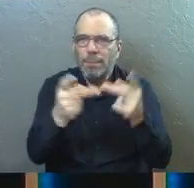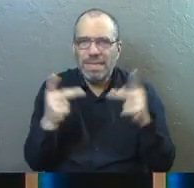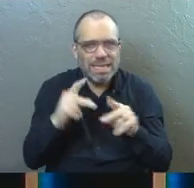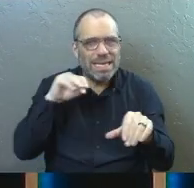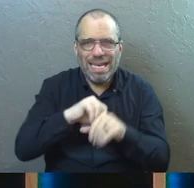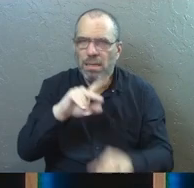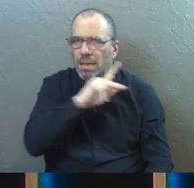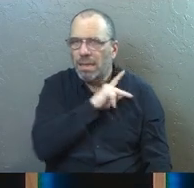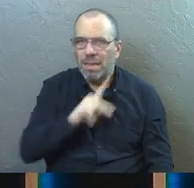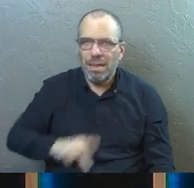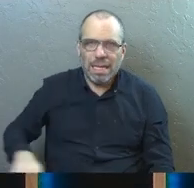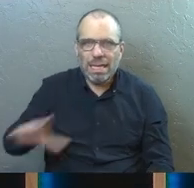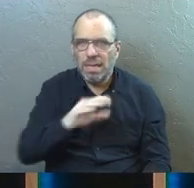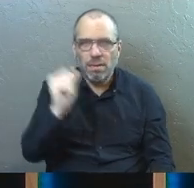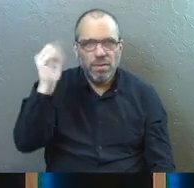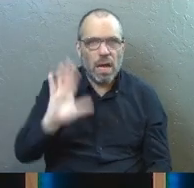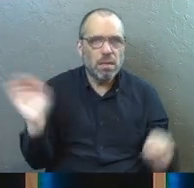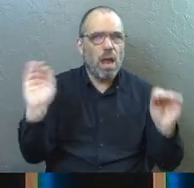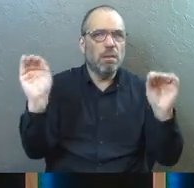in the kingdom of God.